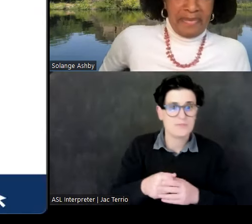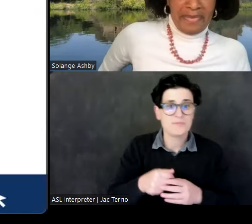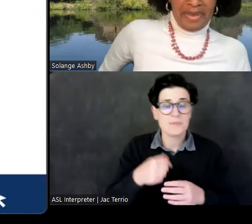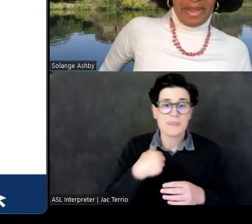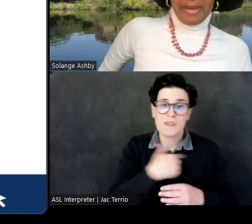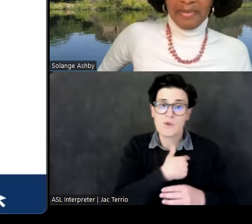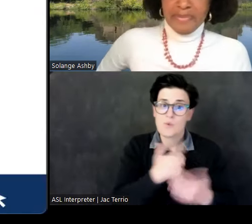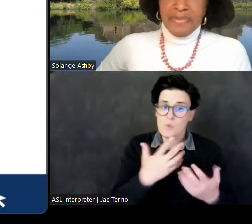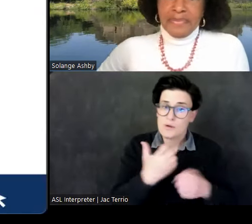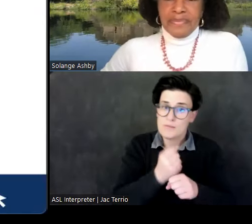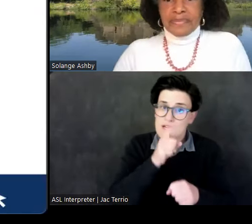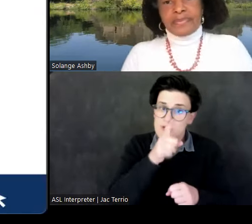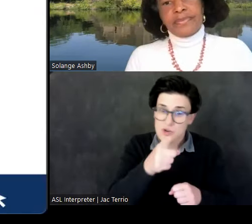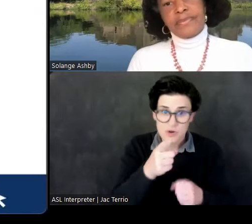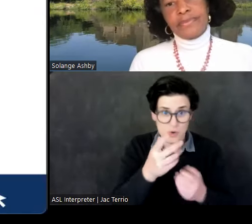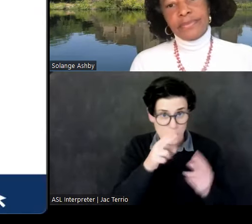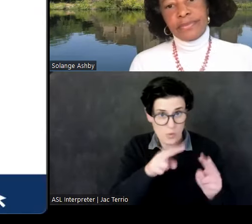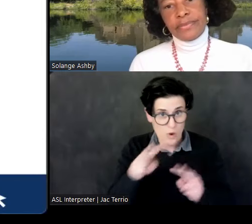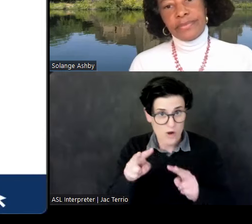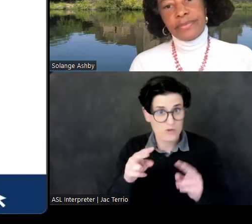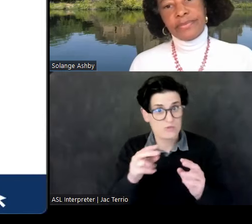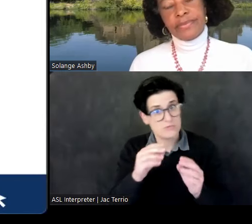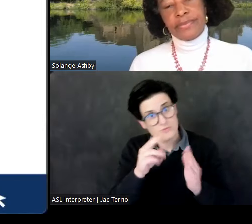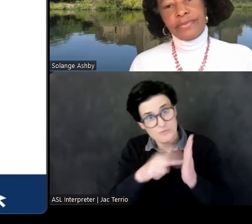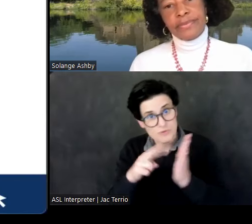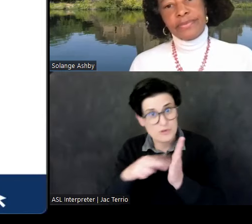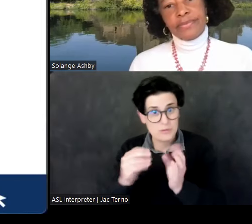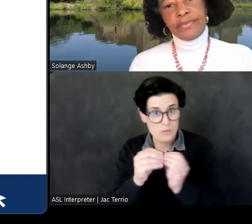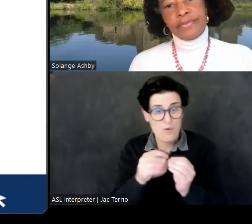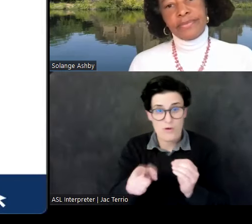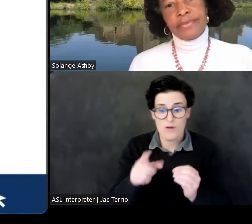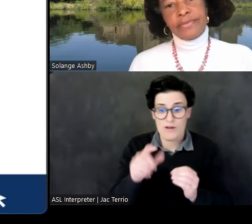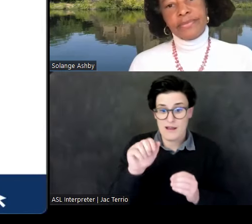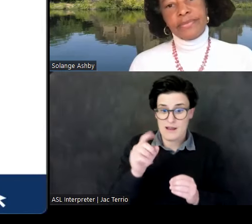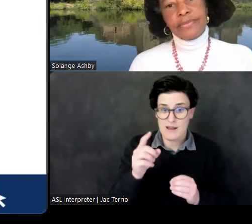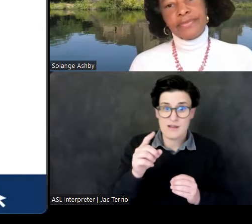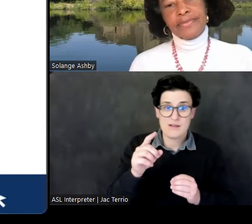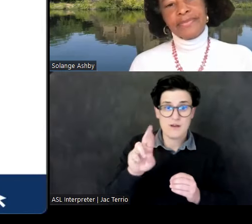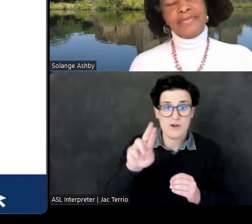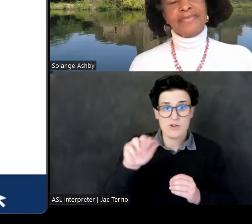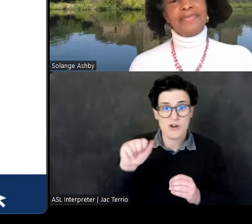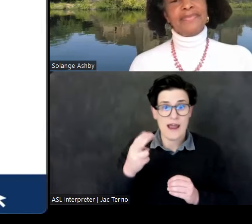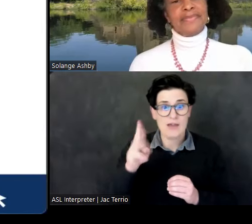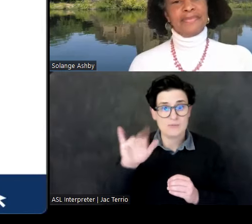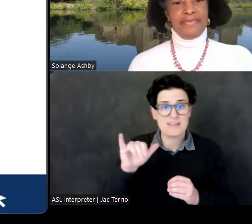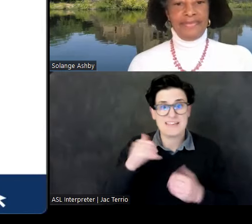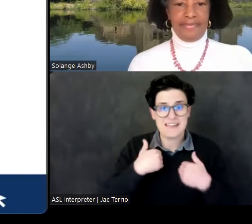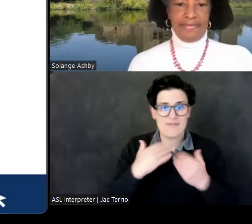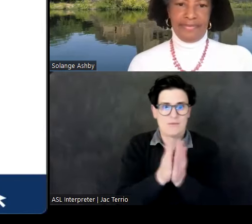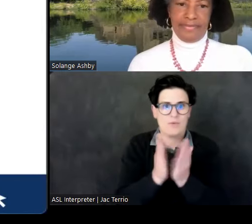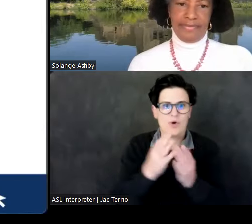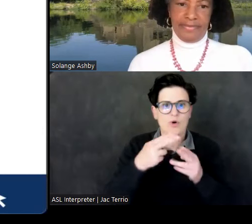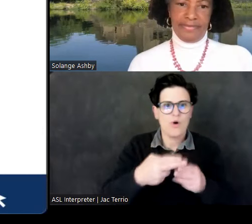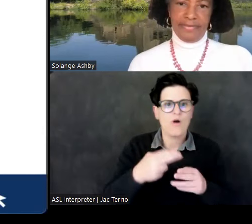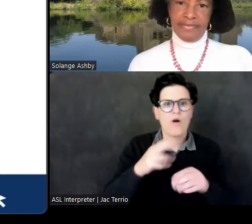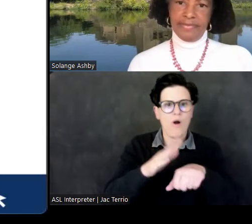a note of this. Dr. Ashby has a book out entitled Hauling Out to Isis, which looks at Nubian worship of